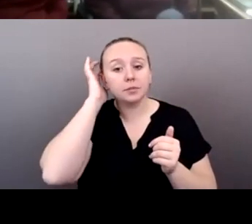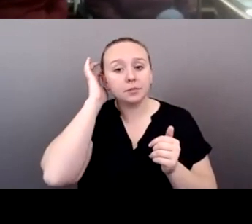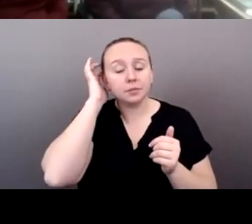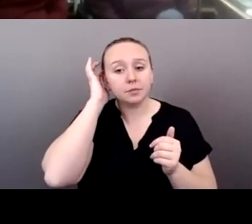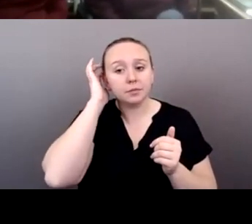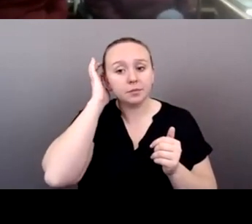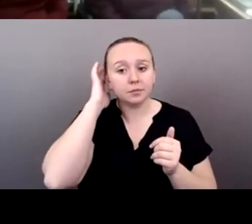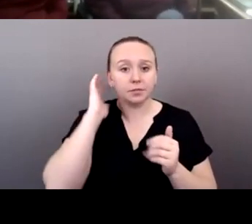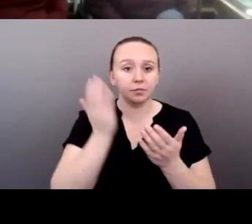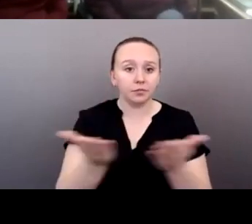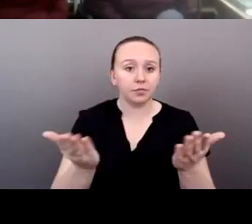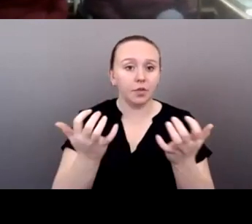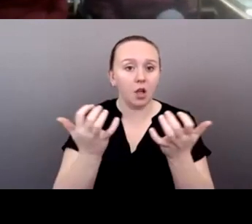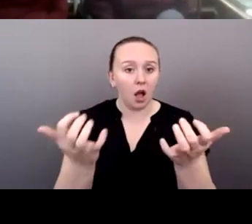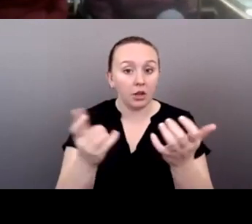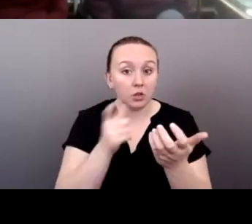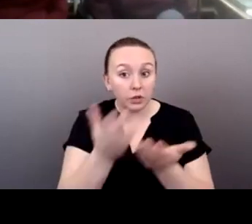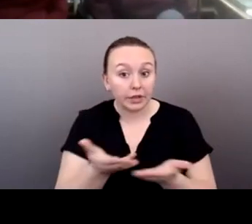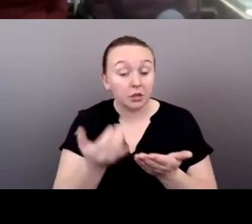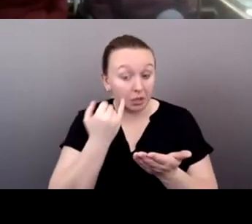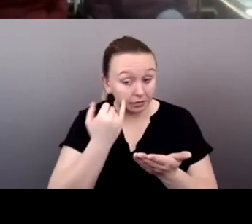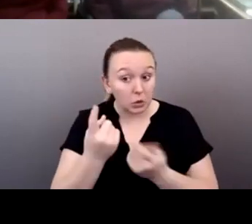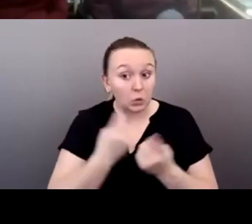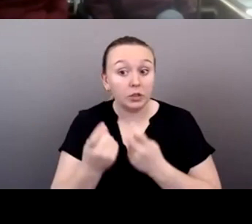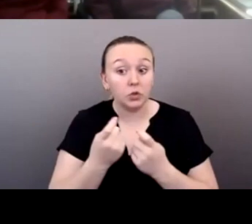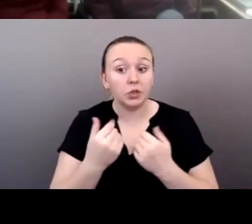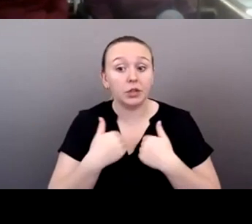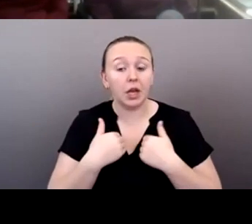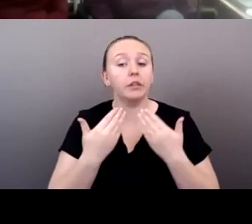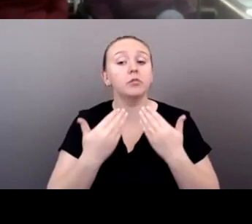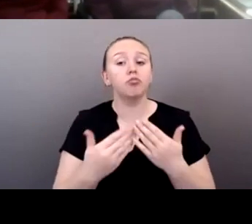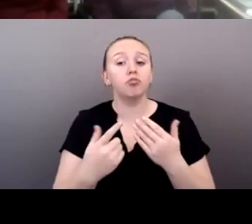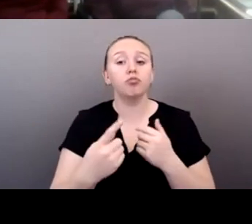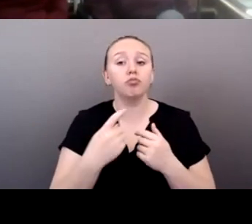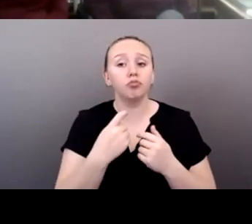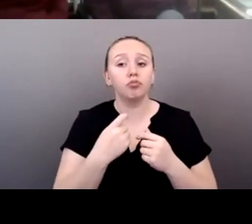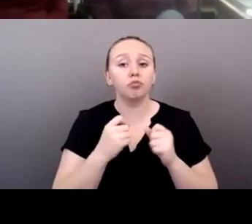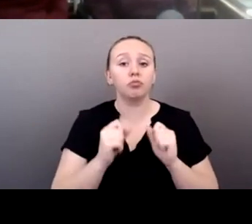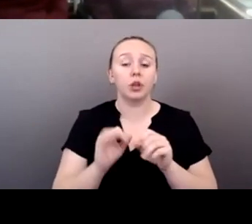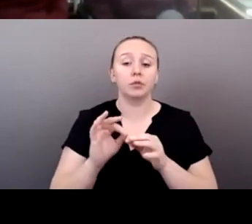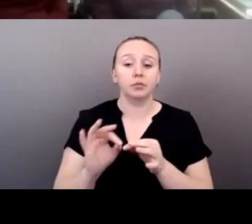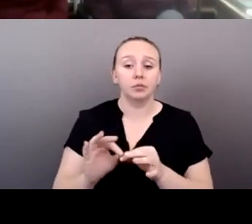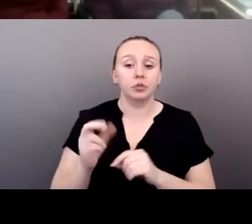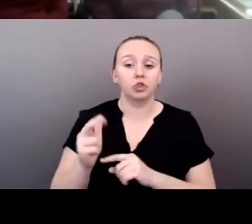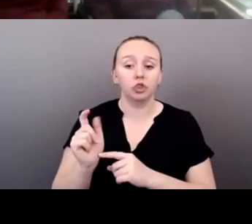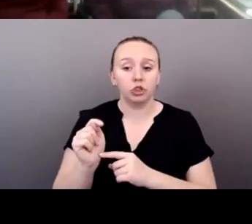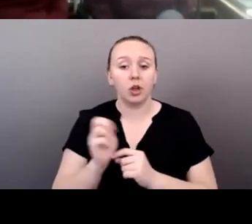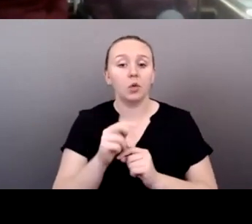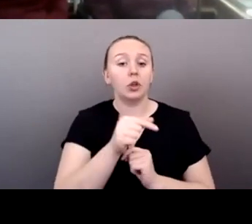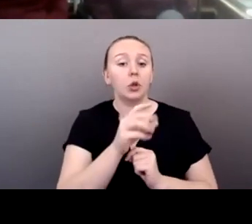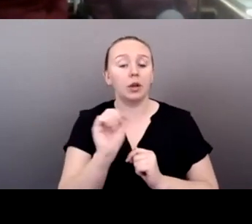the, the audience that's with us. If you have questions, please feel free to put them in the chat or put them in the Q&A.